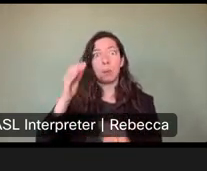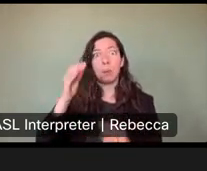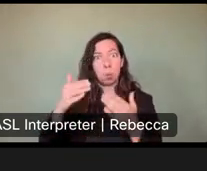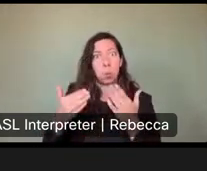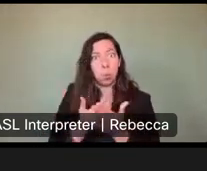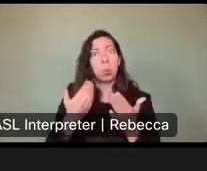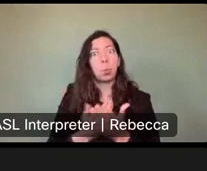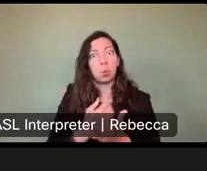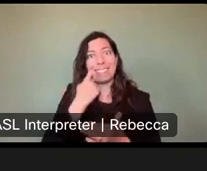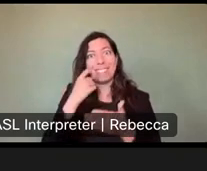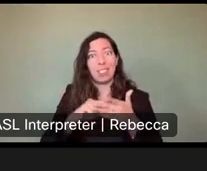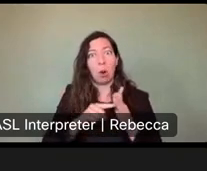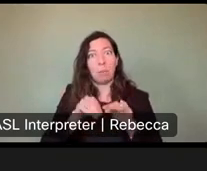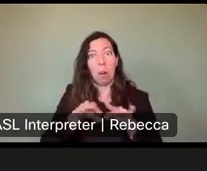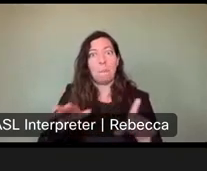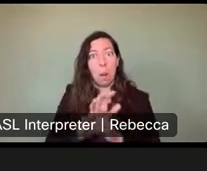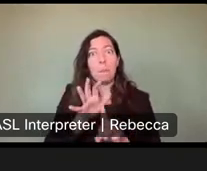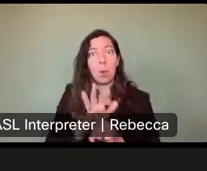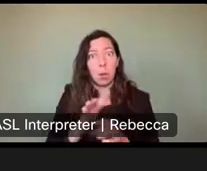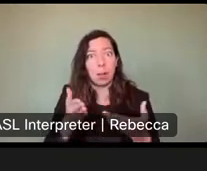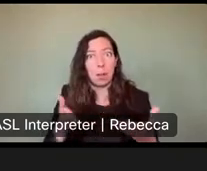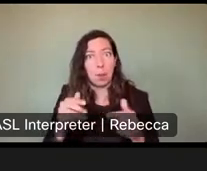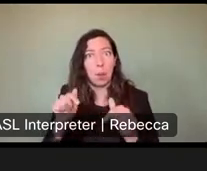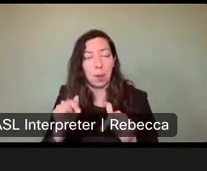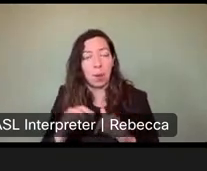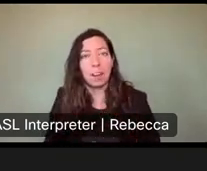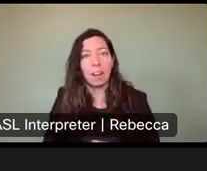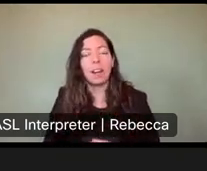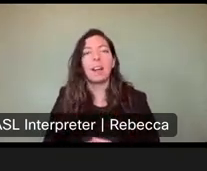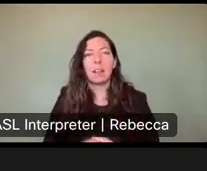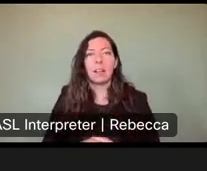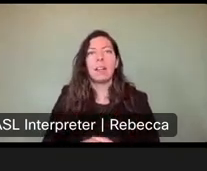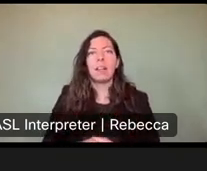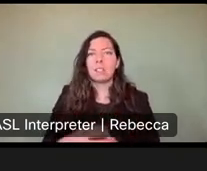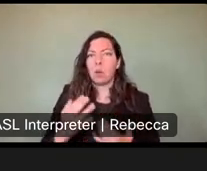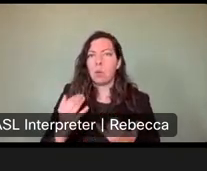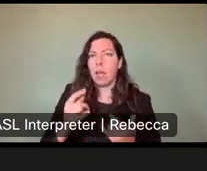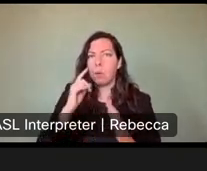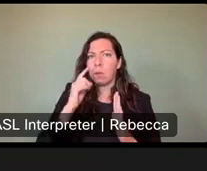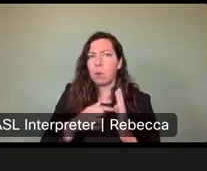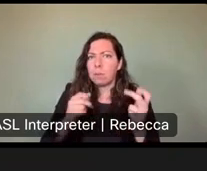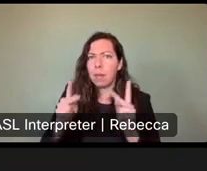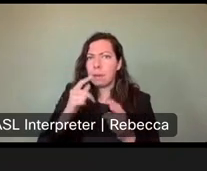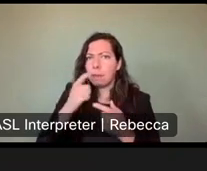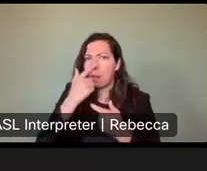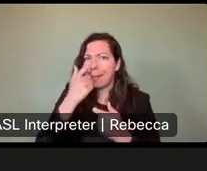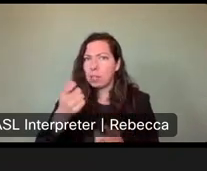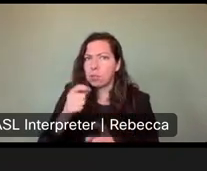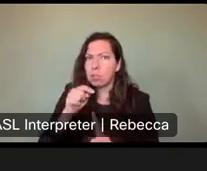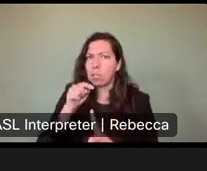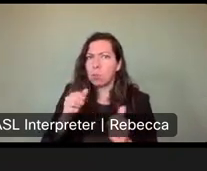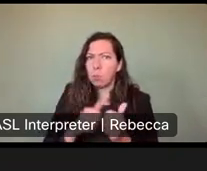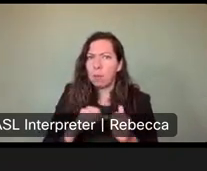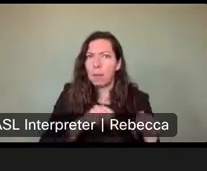across the country, as well as in our state. And we're, we're getting those, those interests, um, you know, why don't we have more put in sites